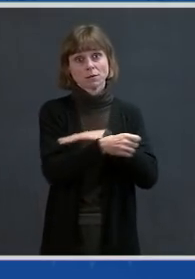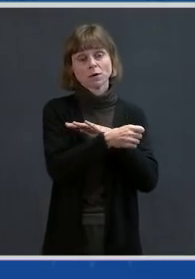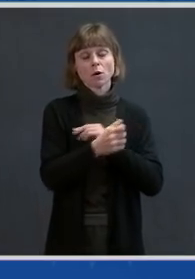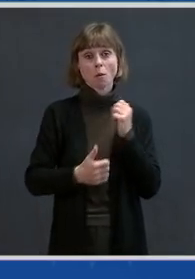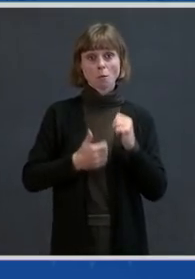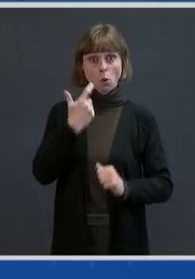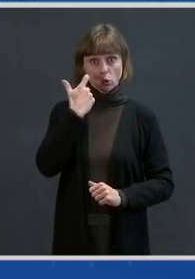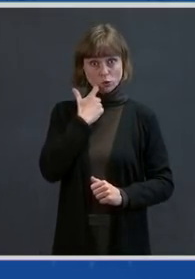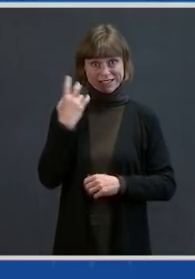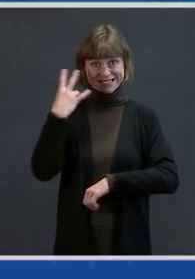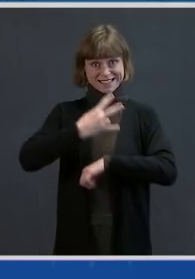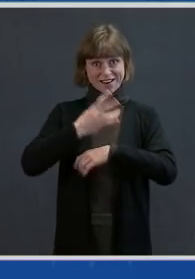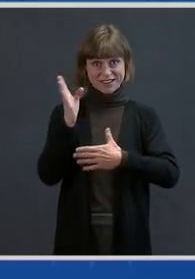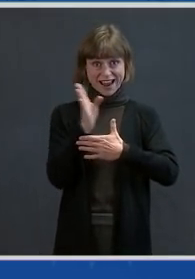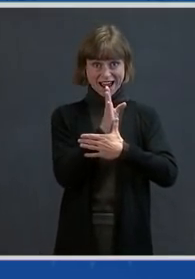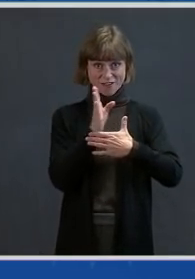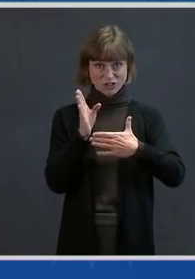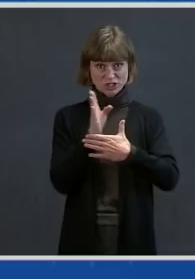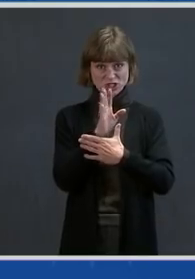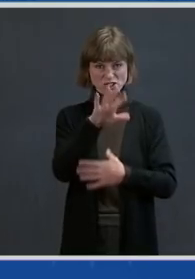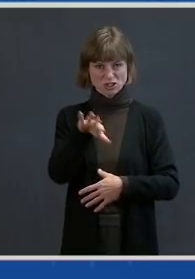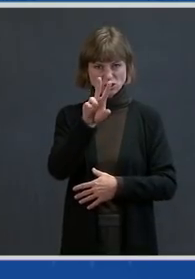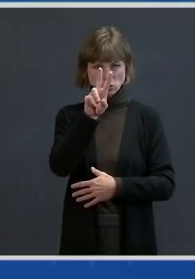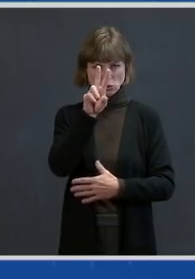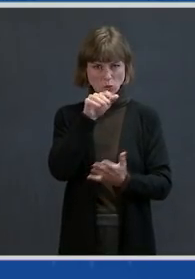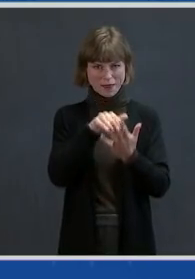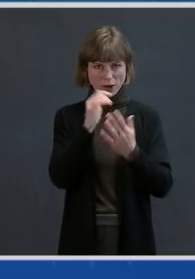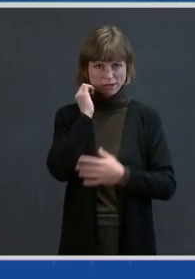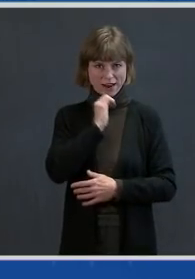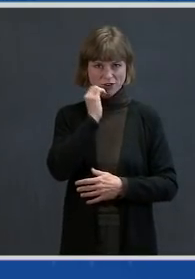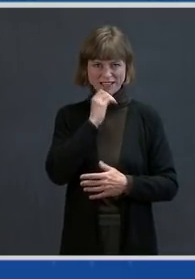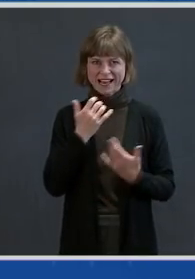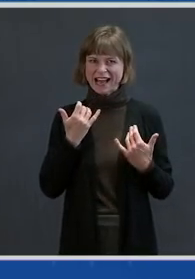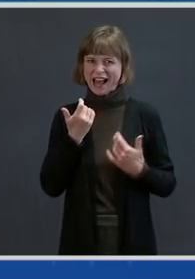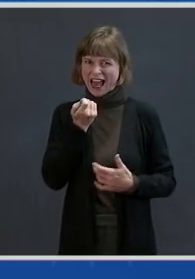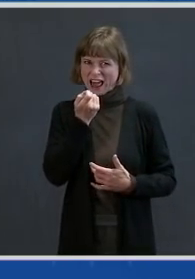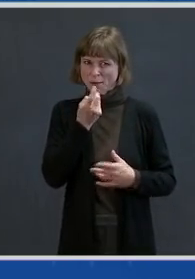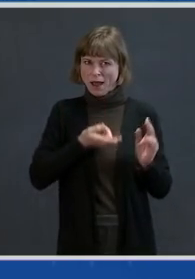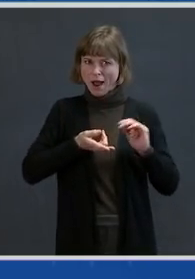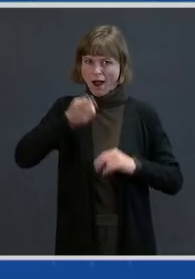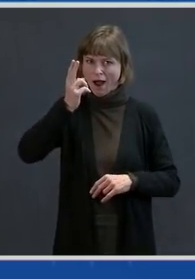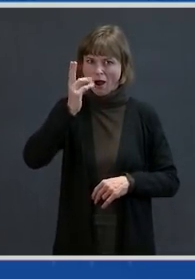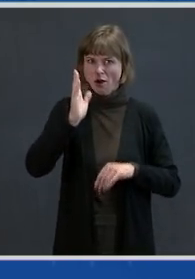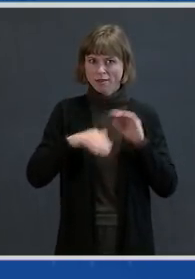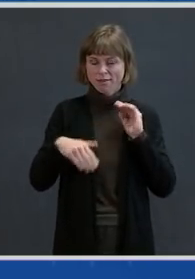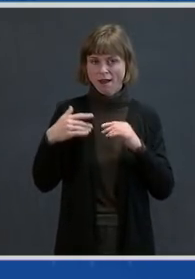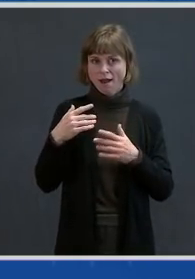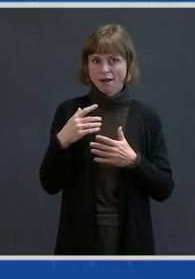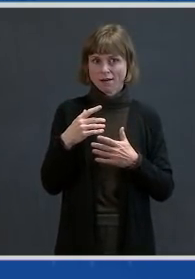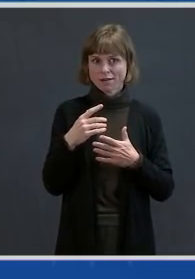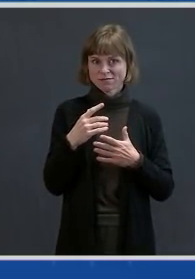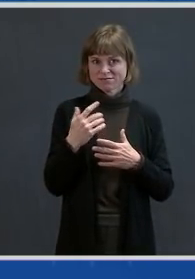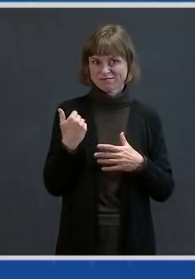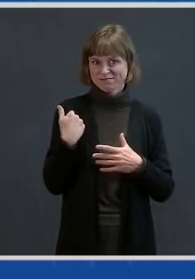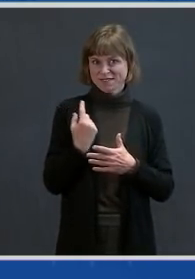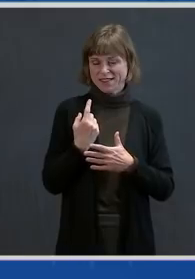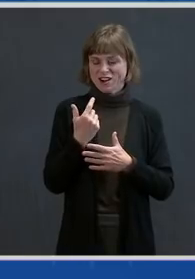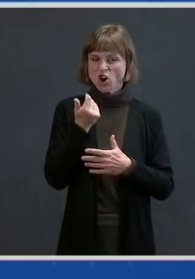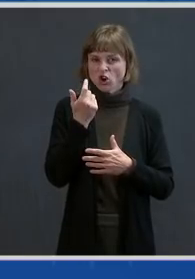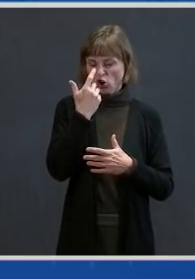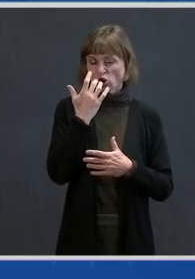recent seven-day average, approximately 2,000 per day, is slightly higher than the seven-day average earlier in the week.